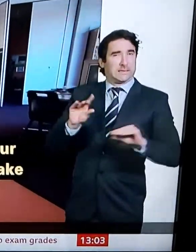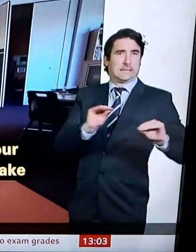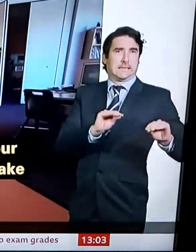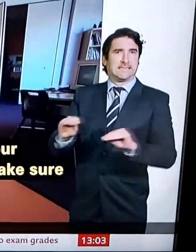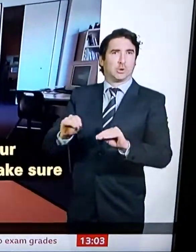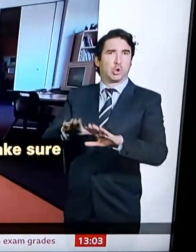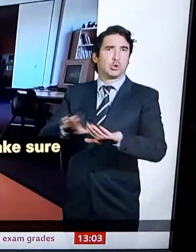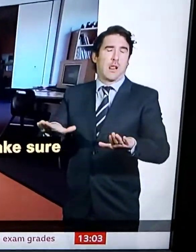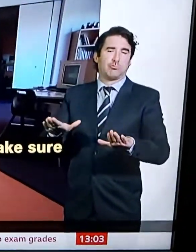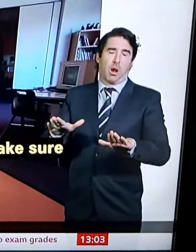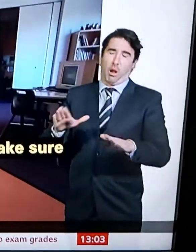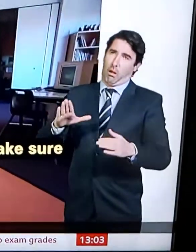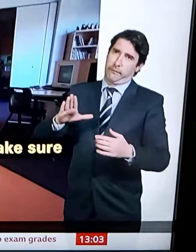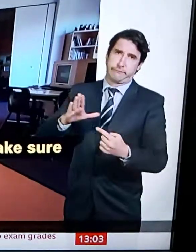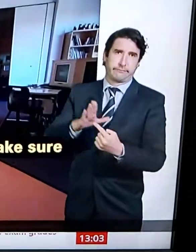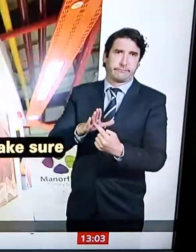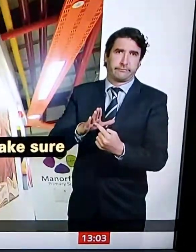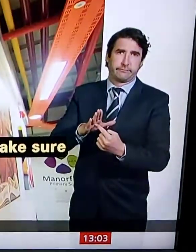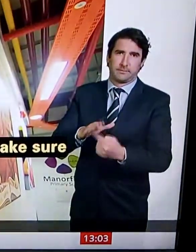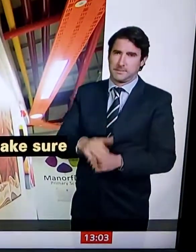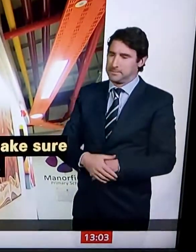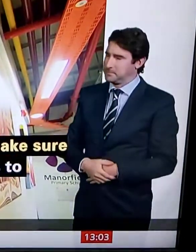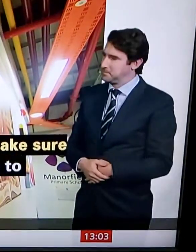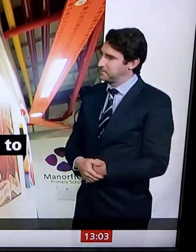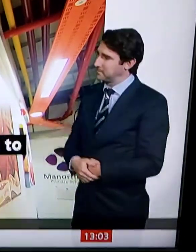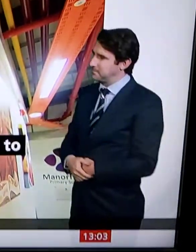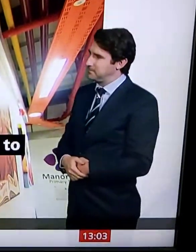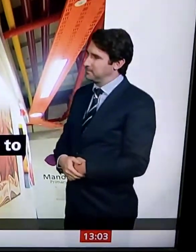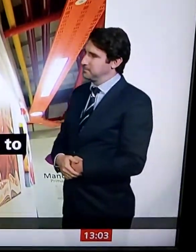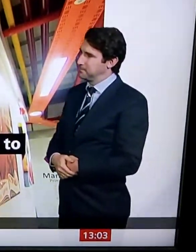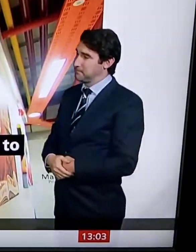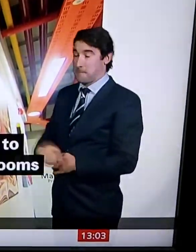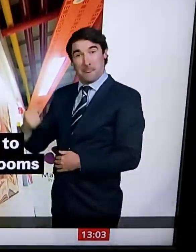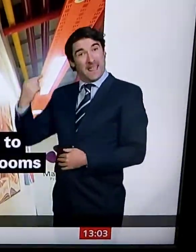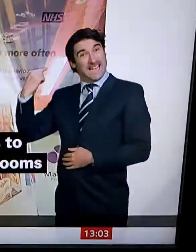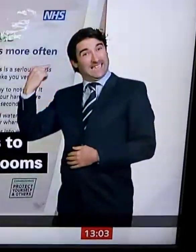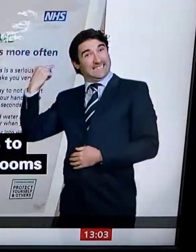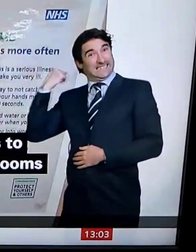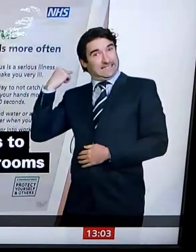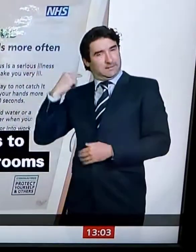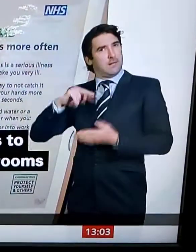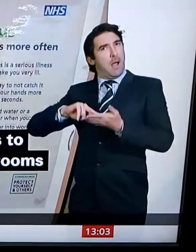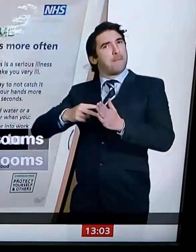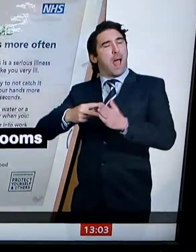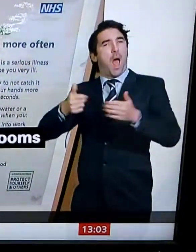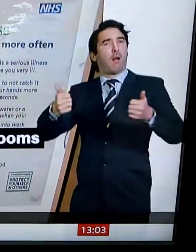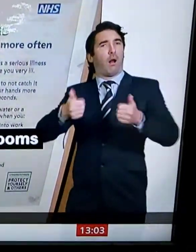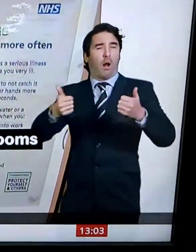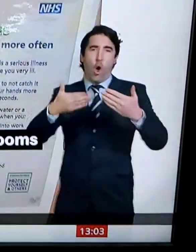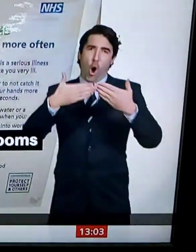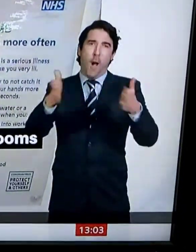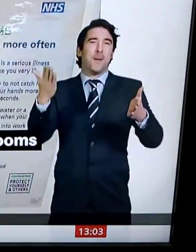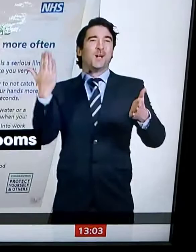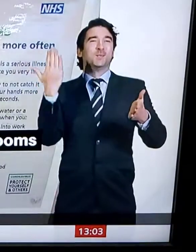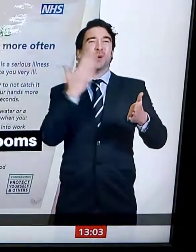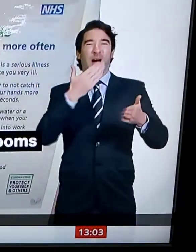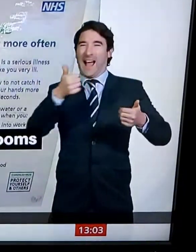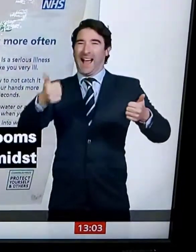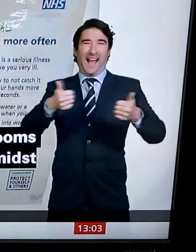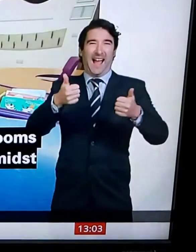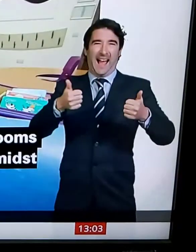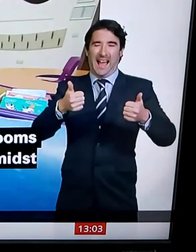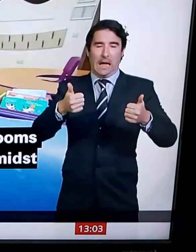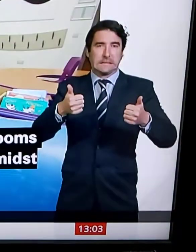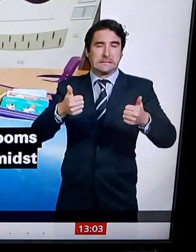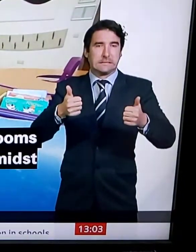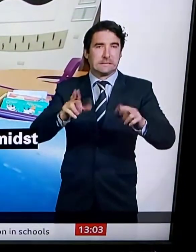across Belarus on Sunday. That's primarily said, don't know how to support us, and props to all organizations to vote